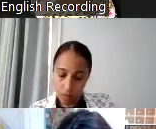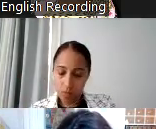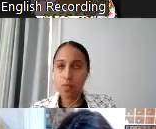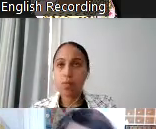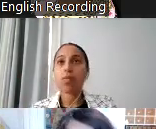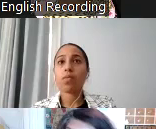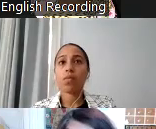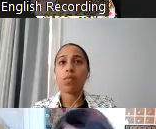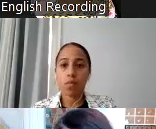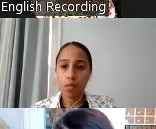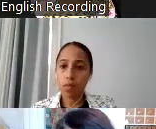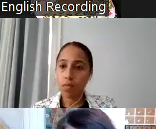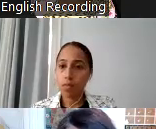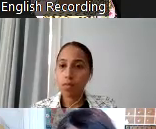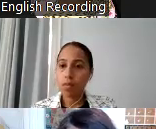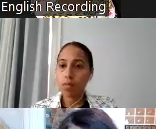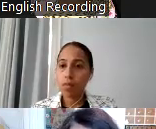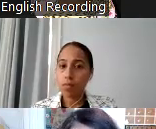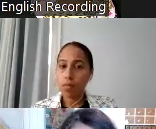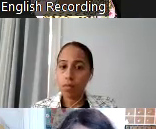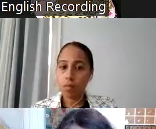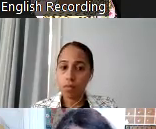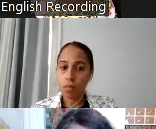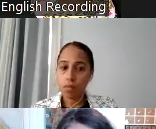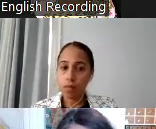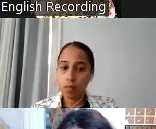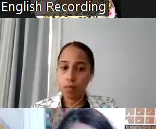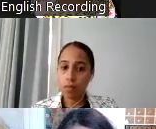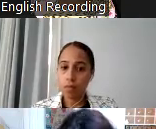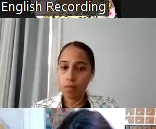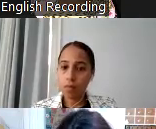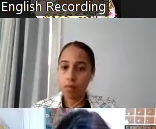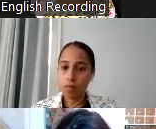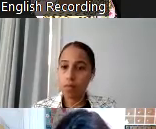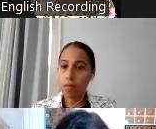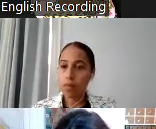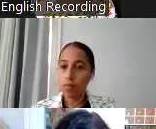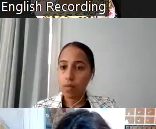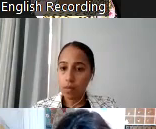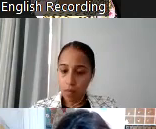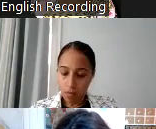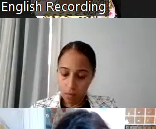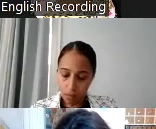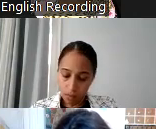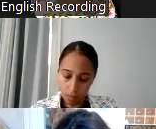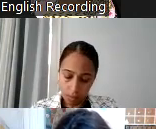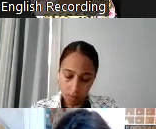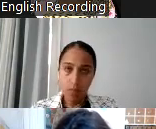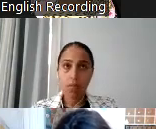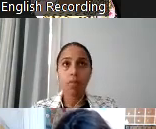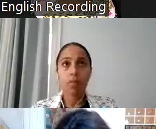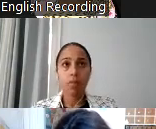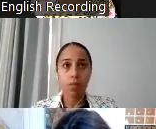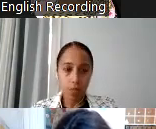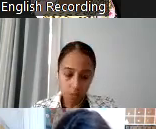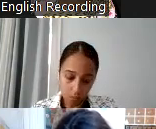So you're sort of saying it's the census block group and an additional. Right. Seems